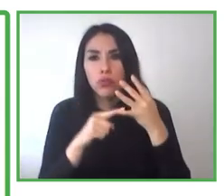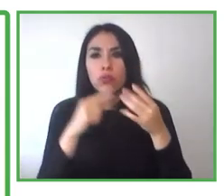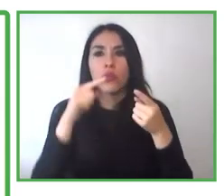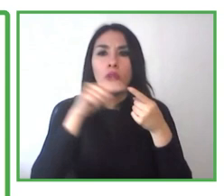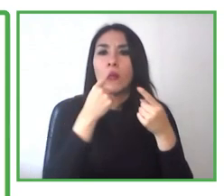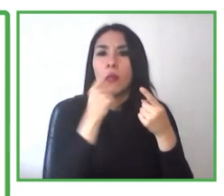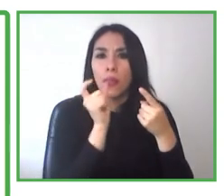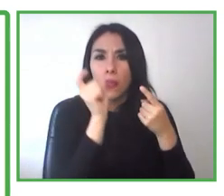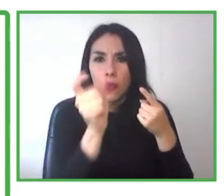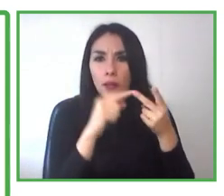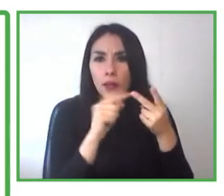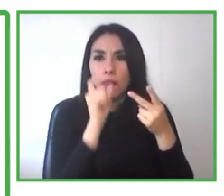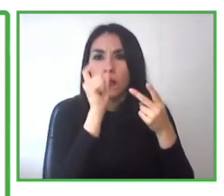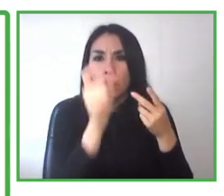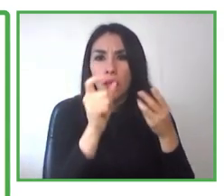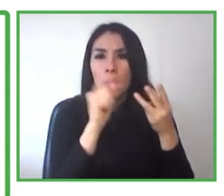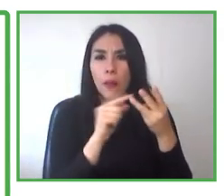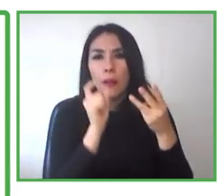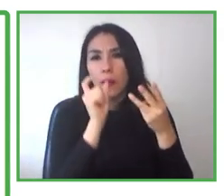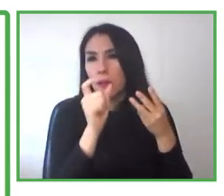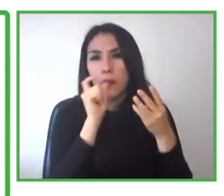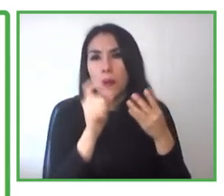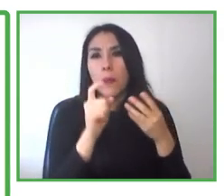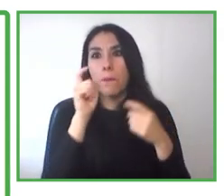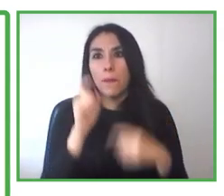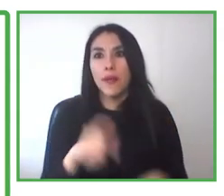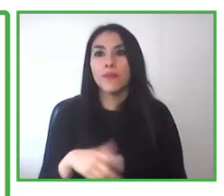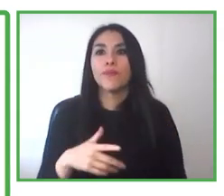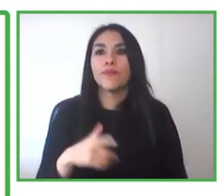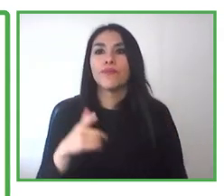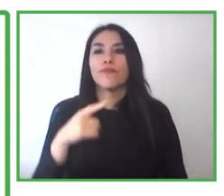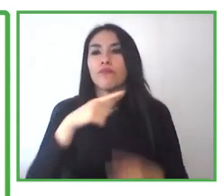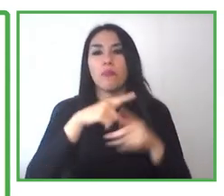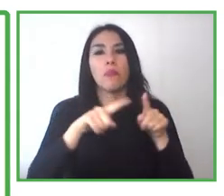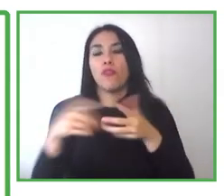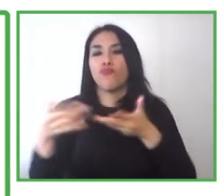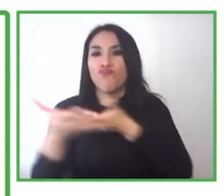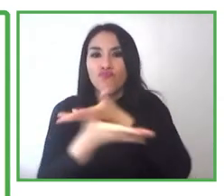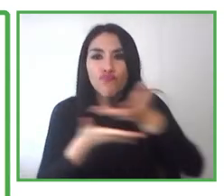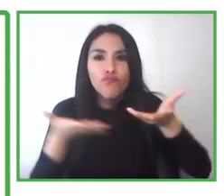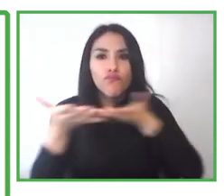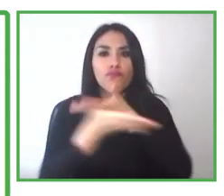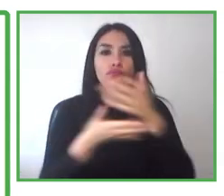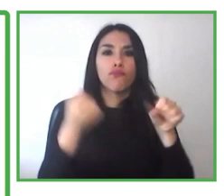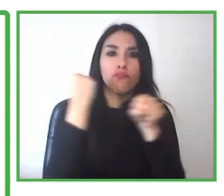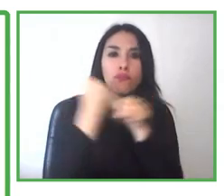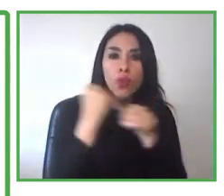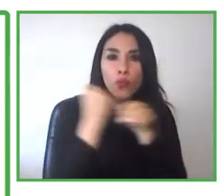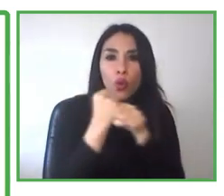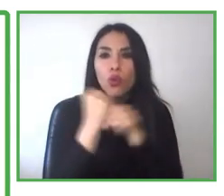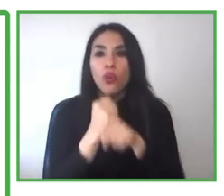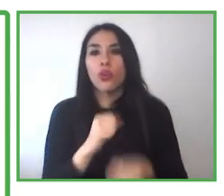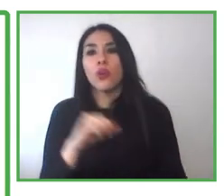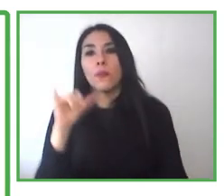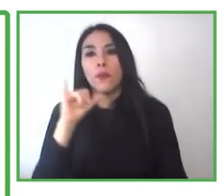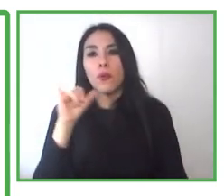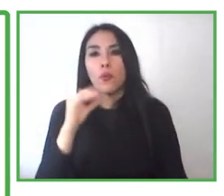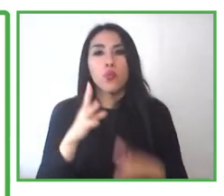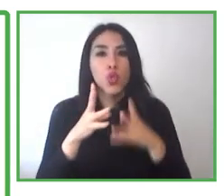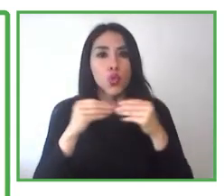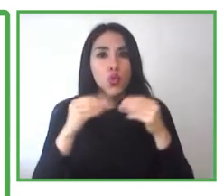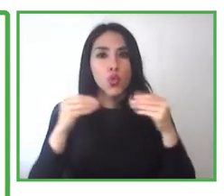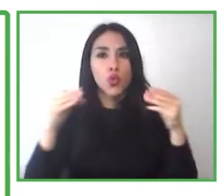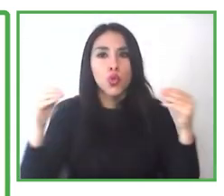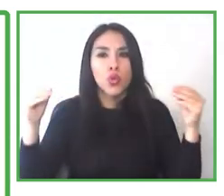commuting, coexistence with other colleagues, etc. So there are many, many other variables. I'm sure that you're the